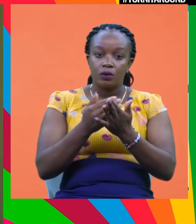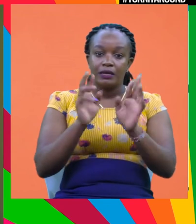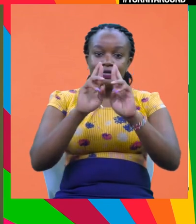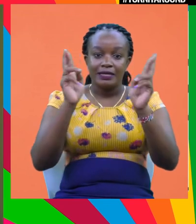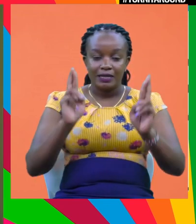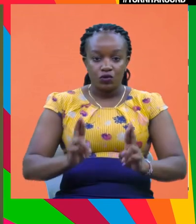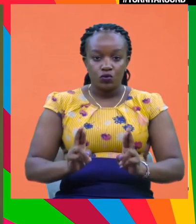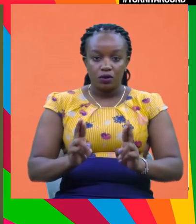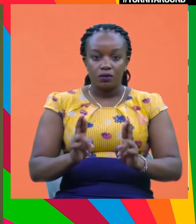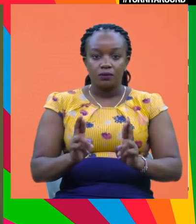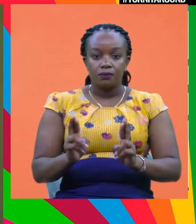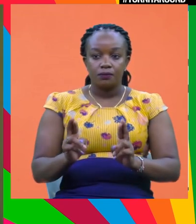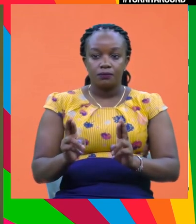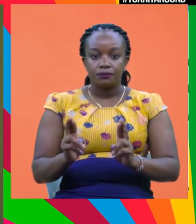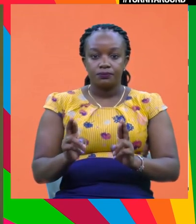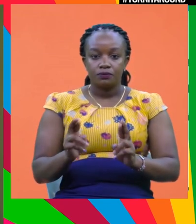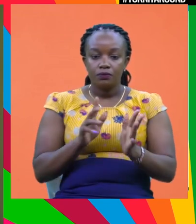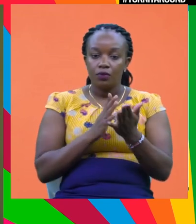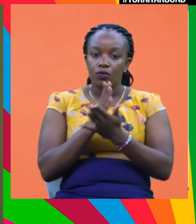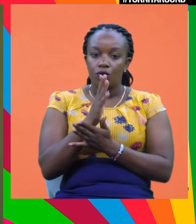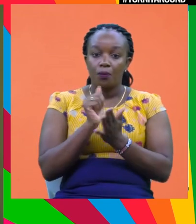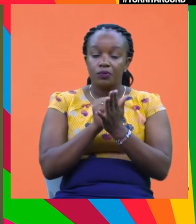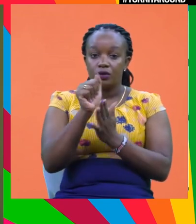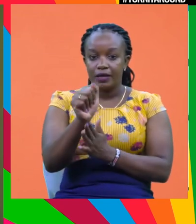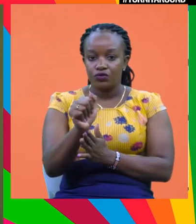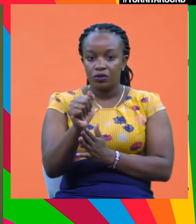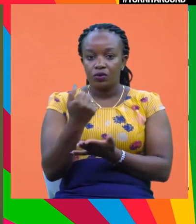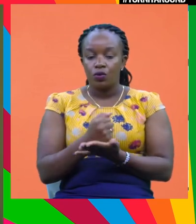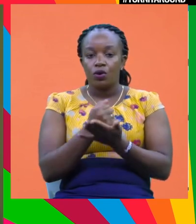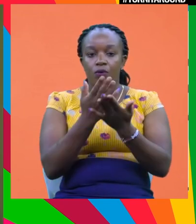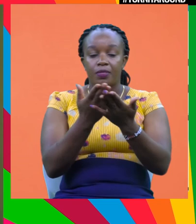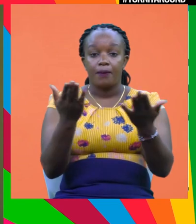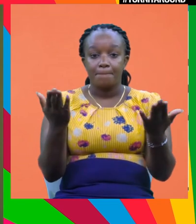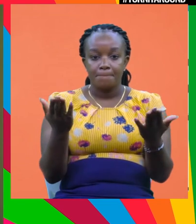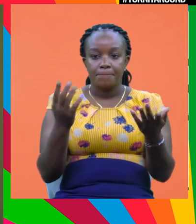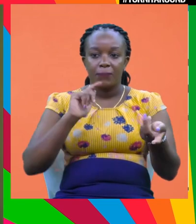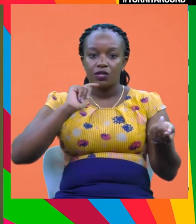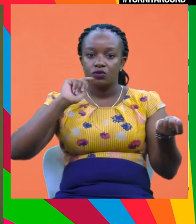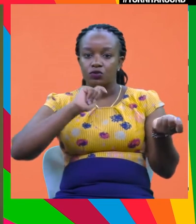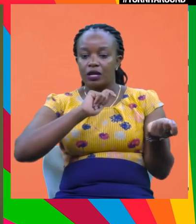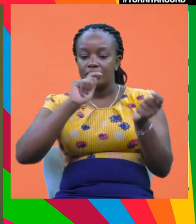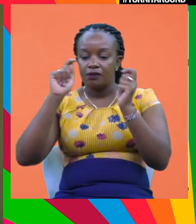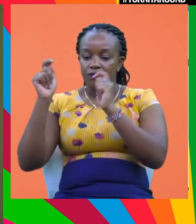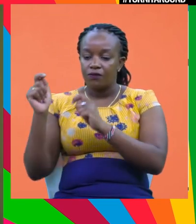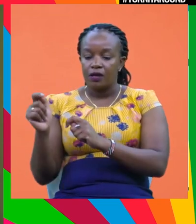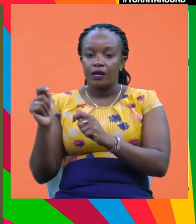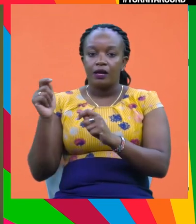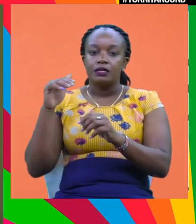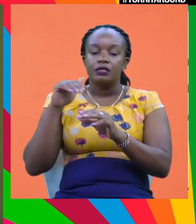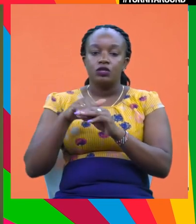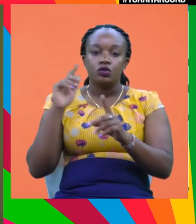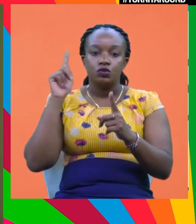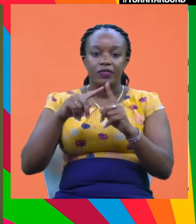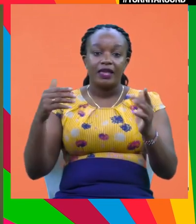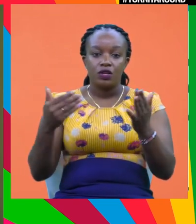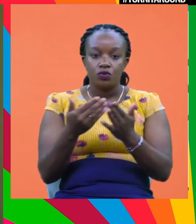dependent on fossil, uh, fuel production, for example, to help them transfer into the new